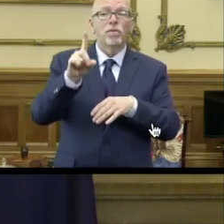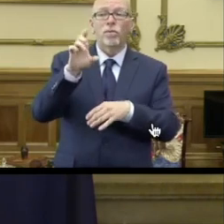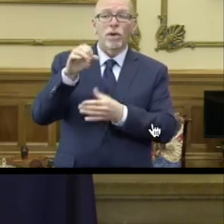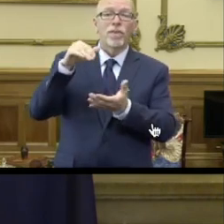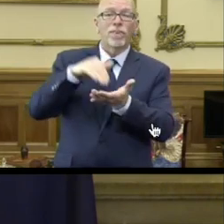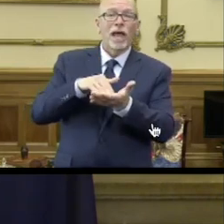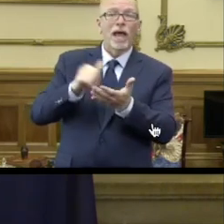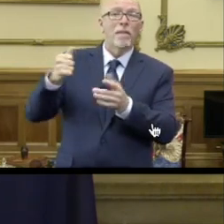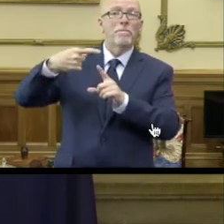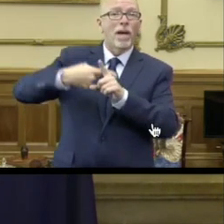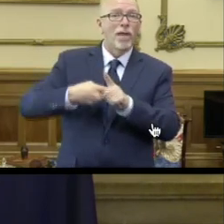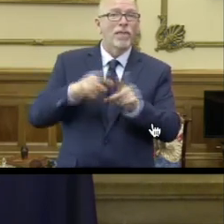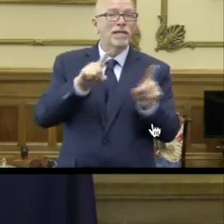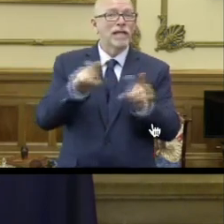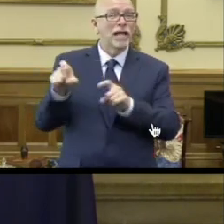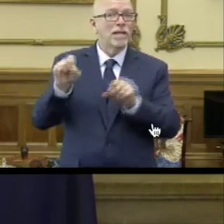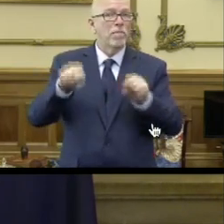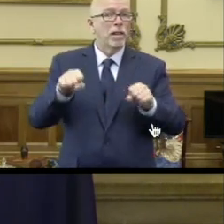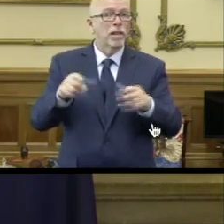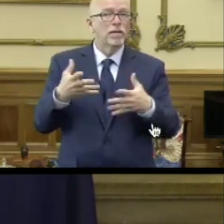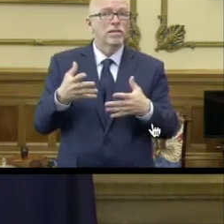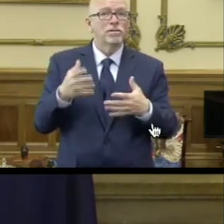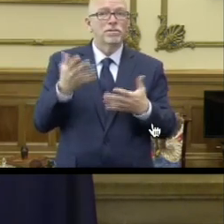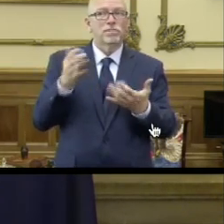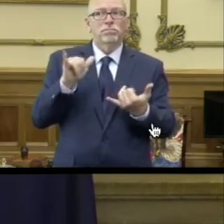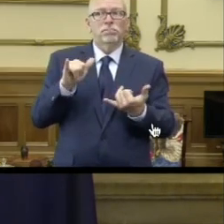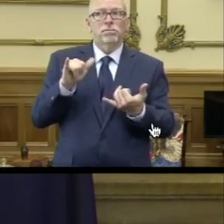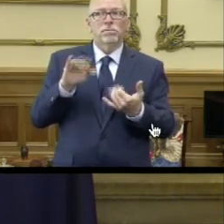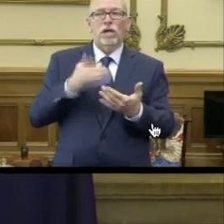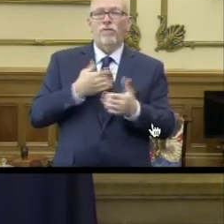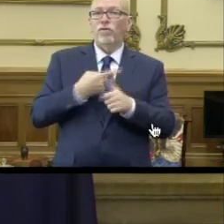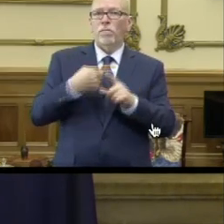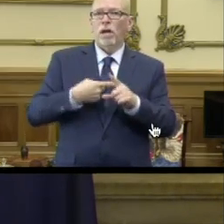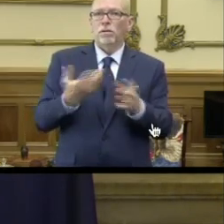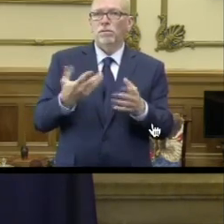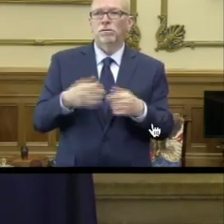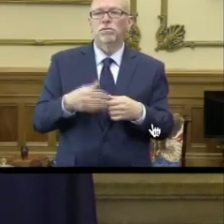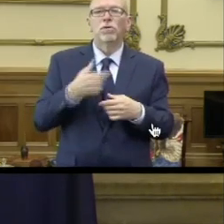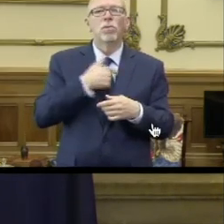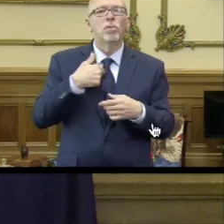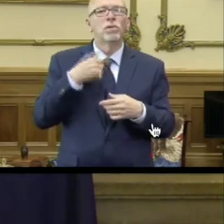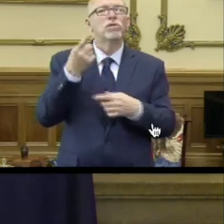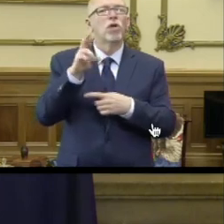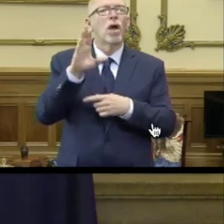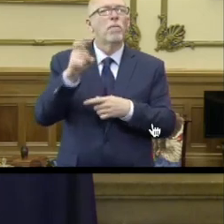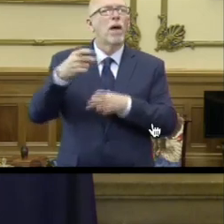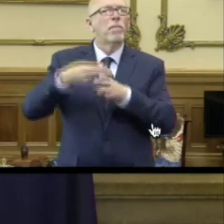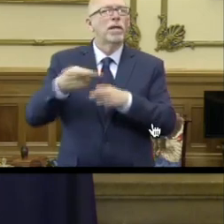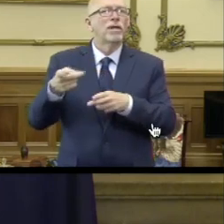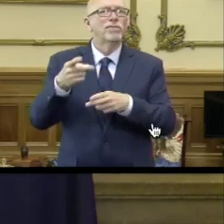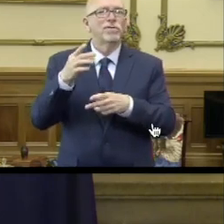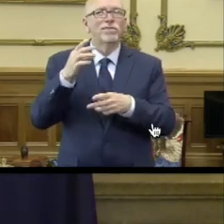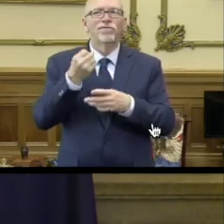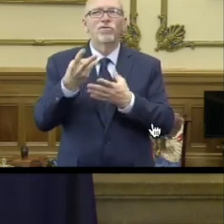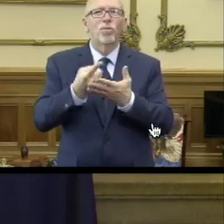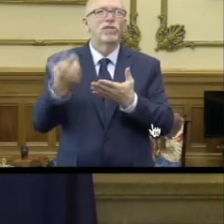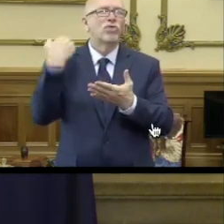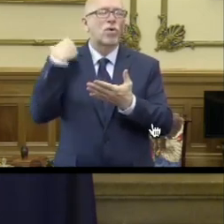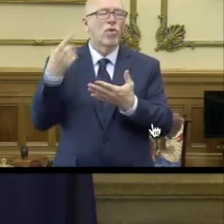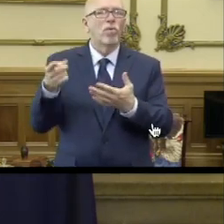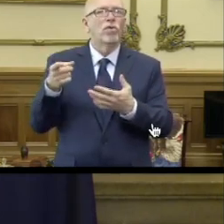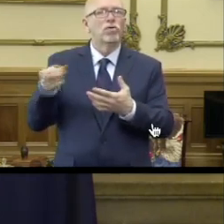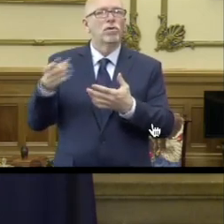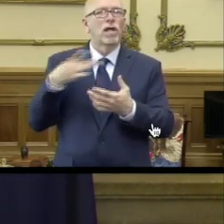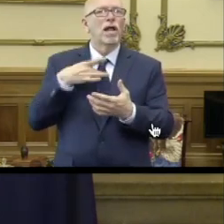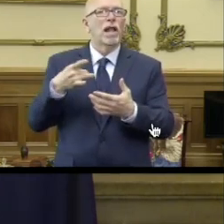,000-in-a-month testing ability. And that's just in the first month. And so we'll be – Dr. Box mentioned some weeks ago that